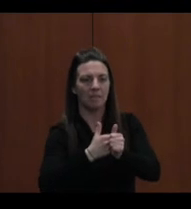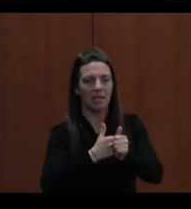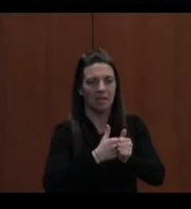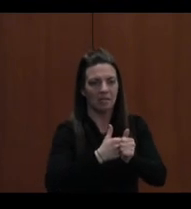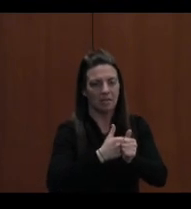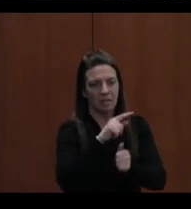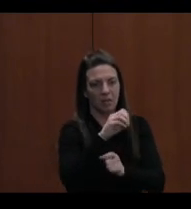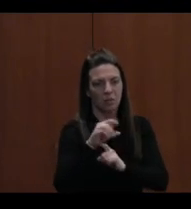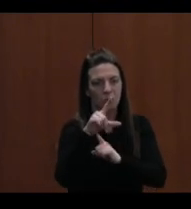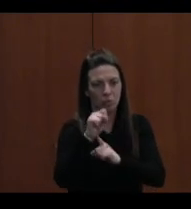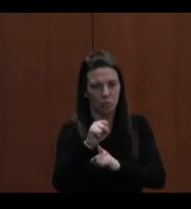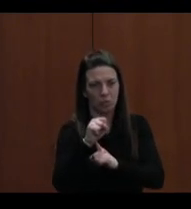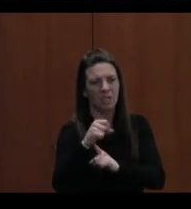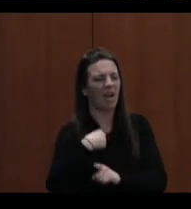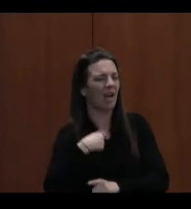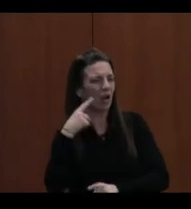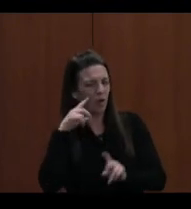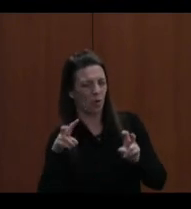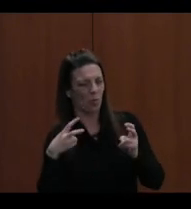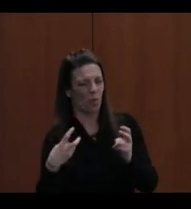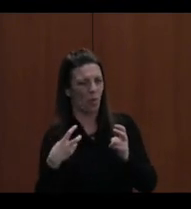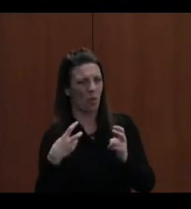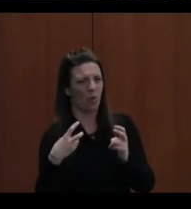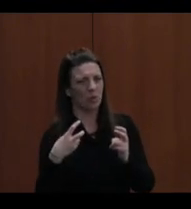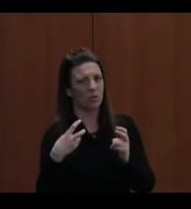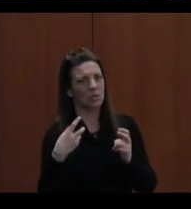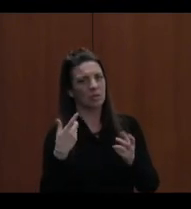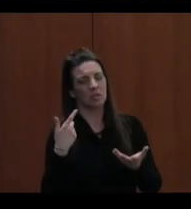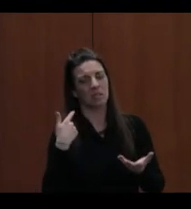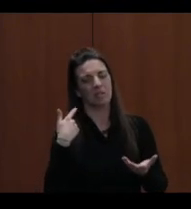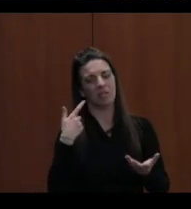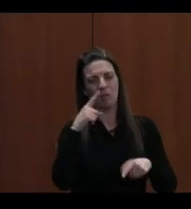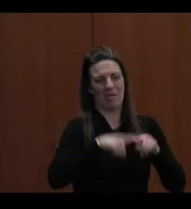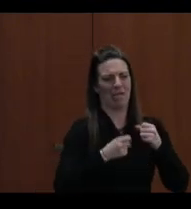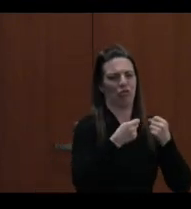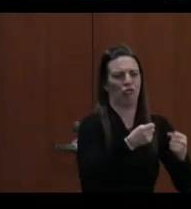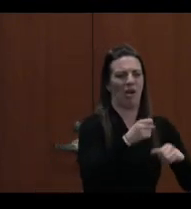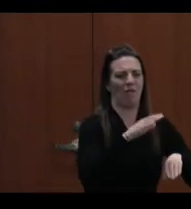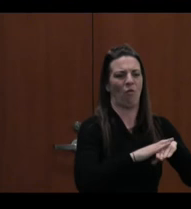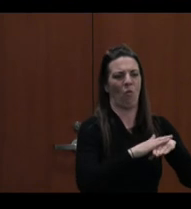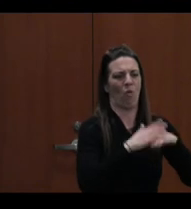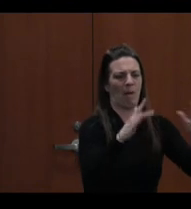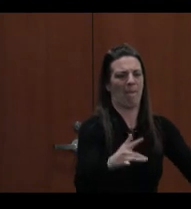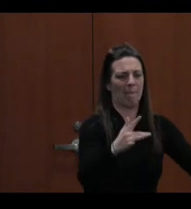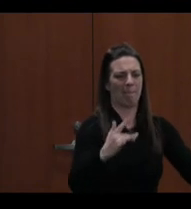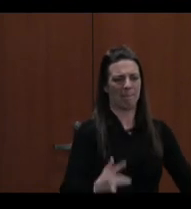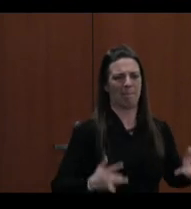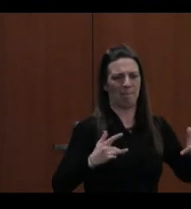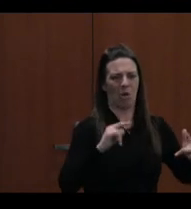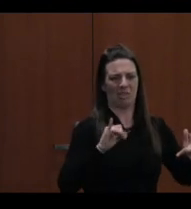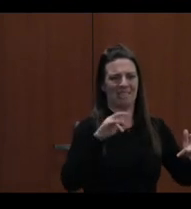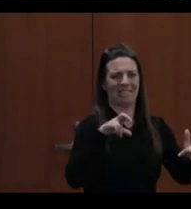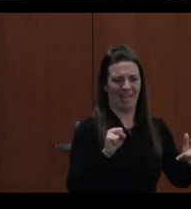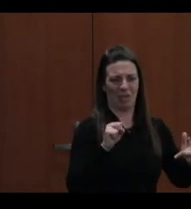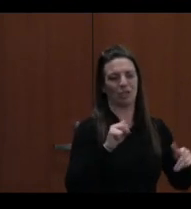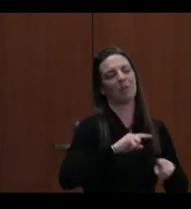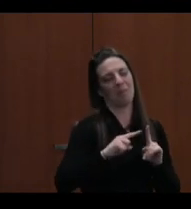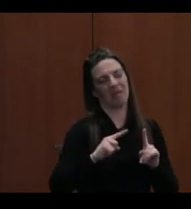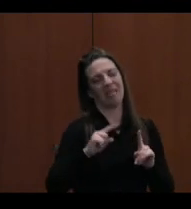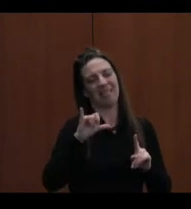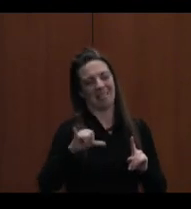I heard a nice quote tonight, as Mr. Becker said, we cannot drive on bald tires, but in this case nor do we have to if we commit to this lifecycle.